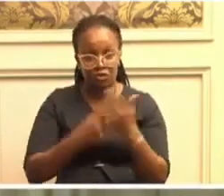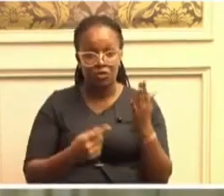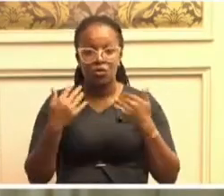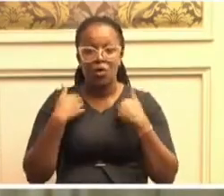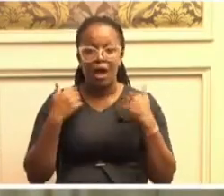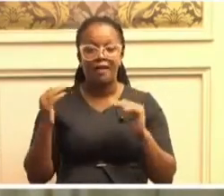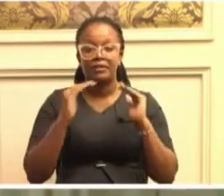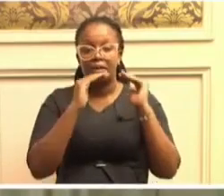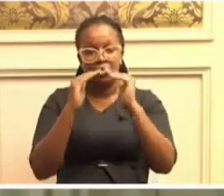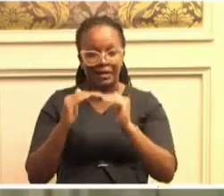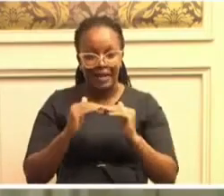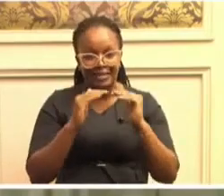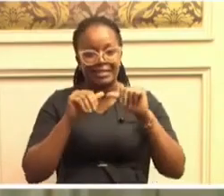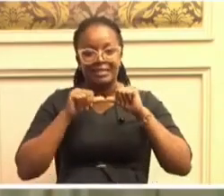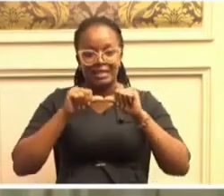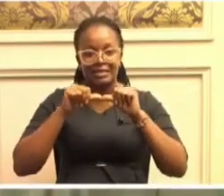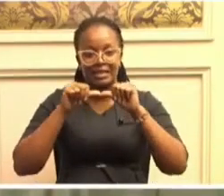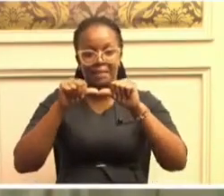sustainability.